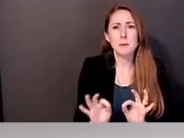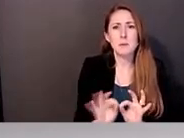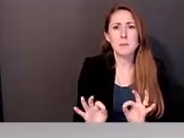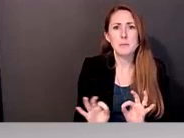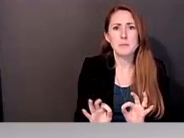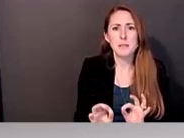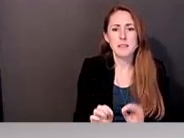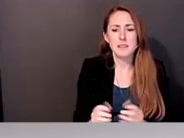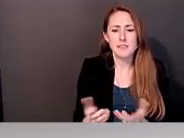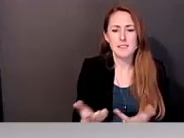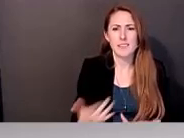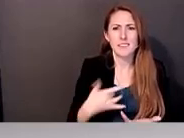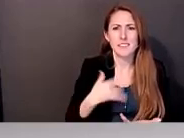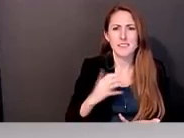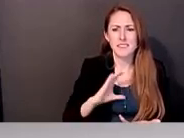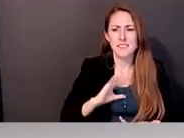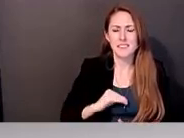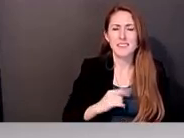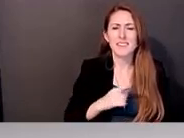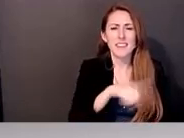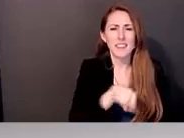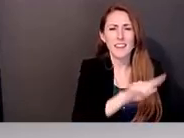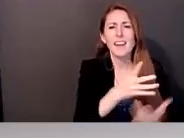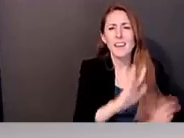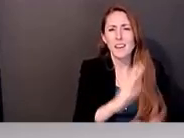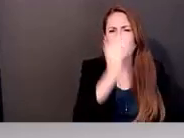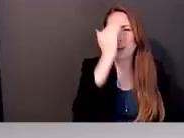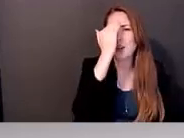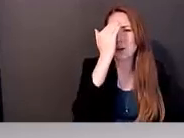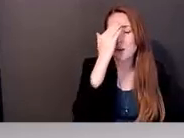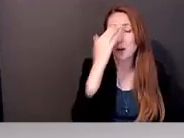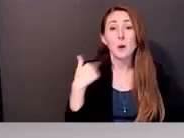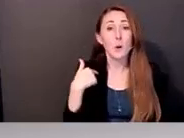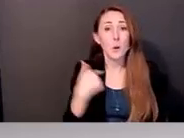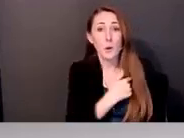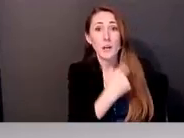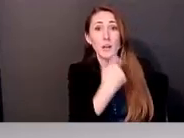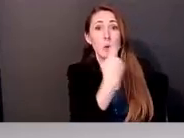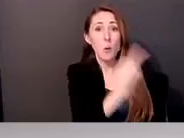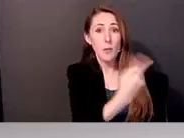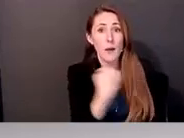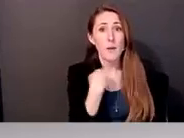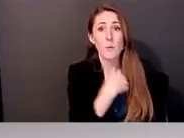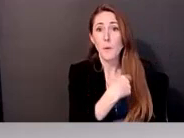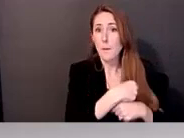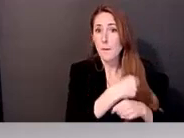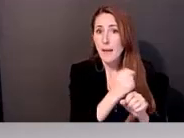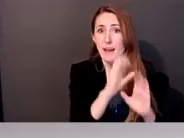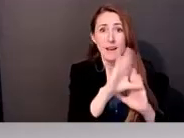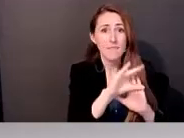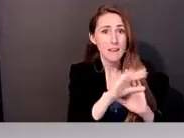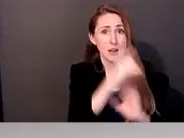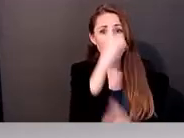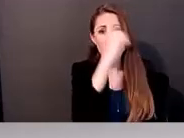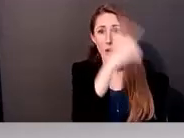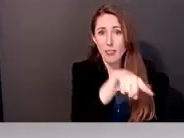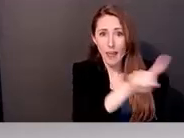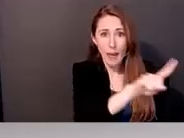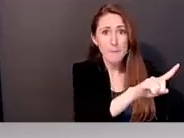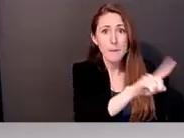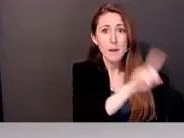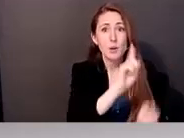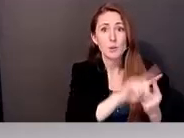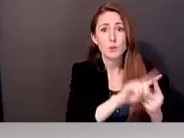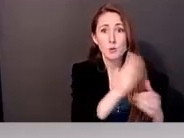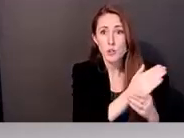felt like it was not like they knew what they were doing. We created, we told them we were creating this video for them to share. We weren't creating it for any other purpose. Um,